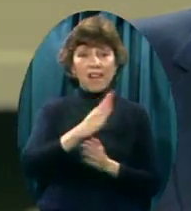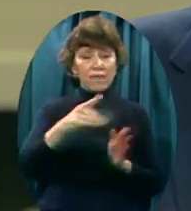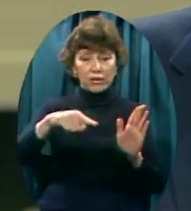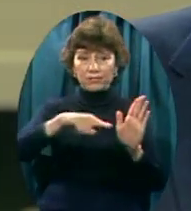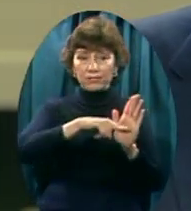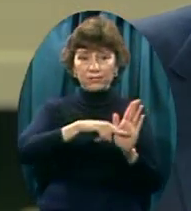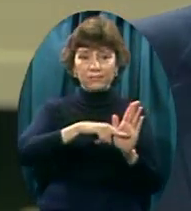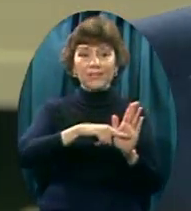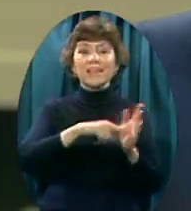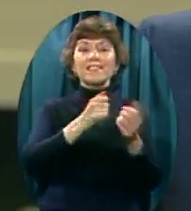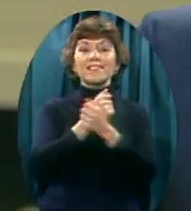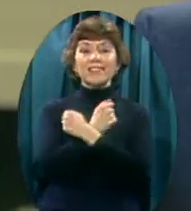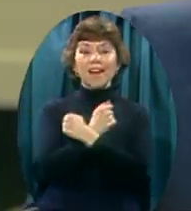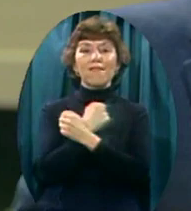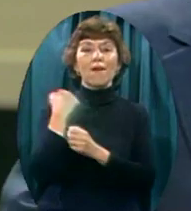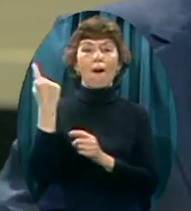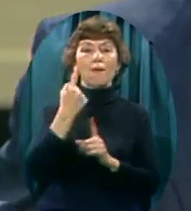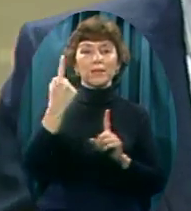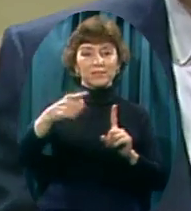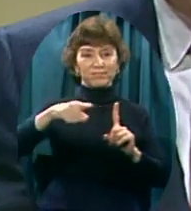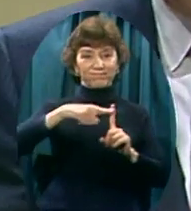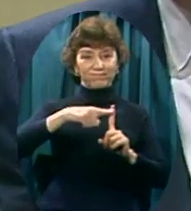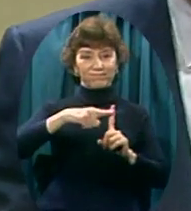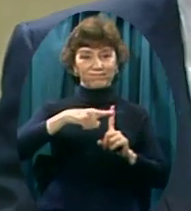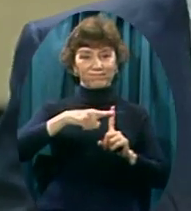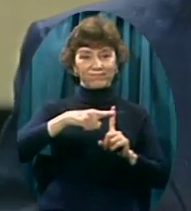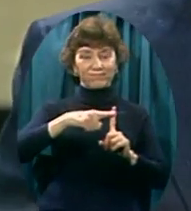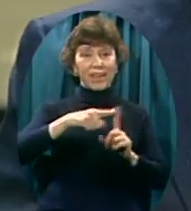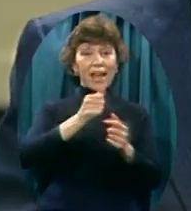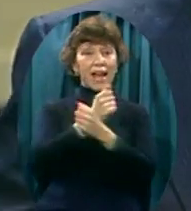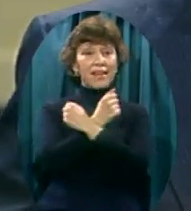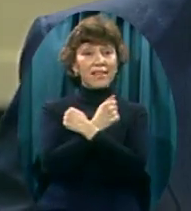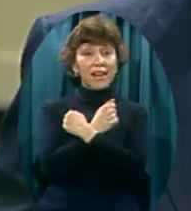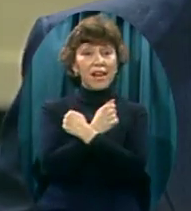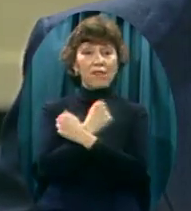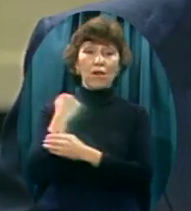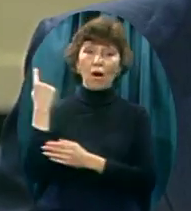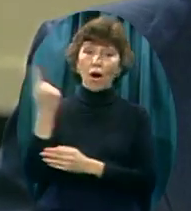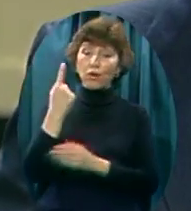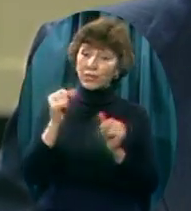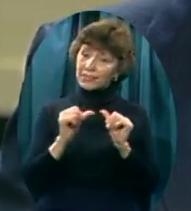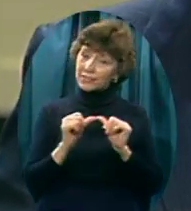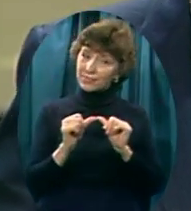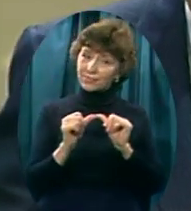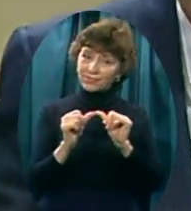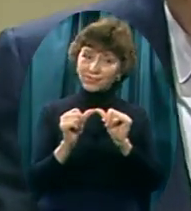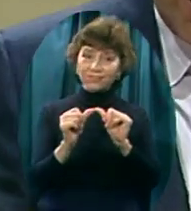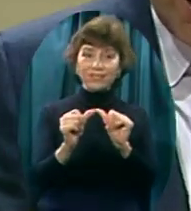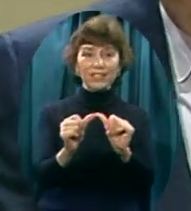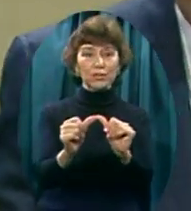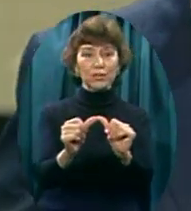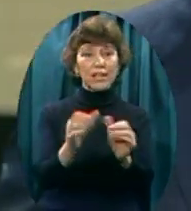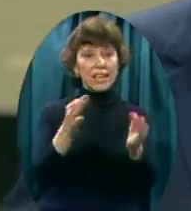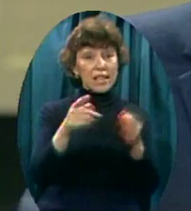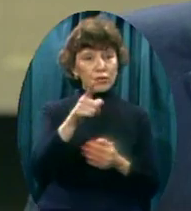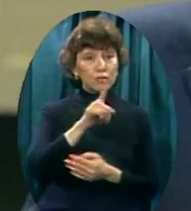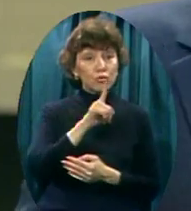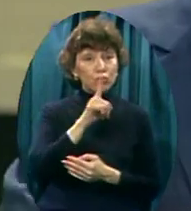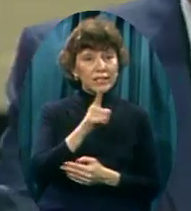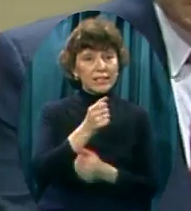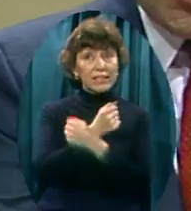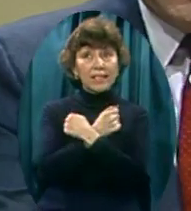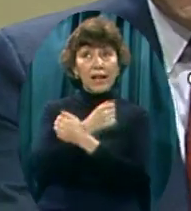And then love Endureth all things That is love Always perseveres If you really love Somebody and you love God You never give up